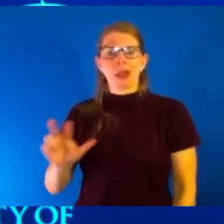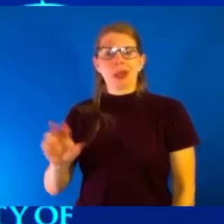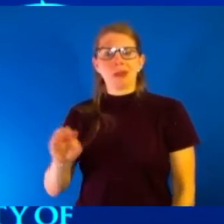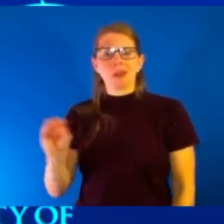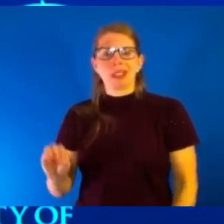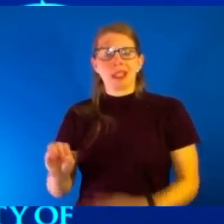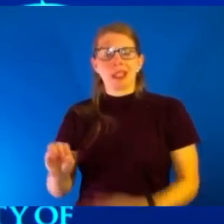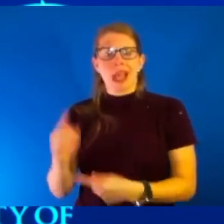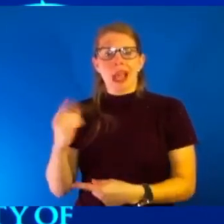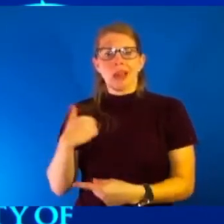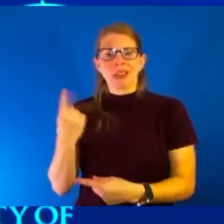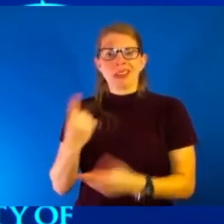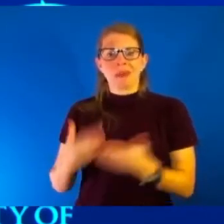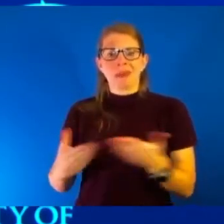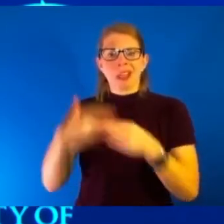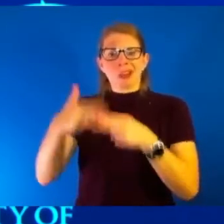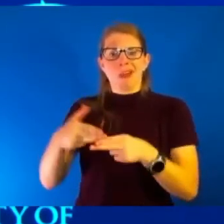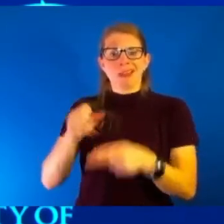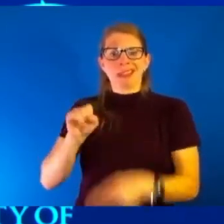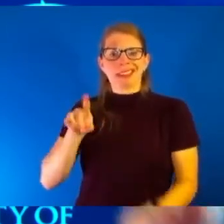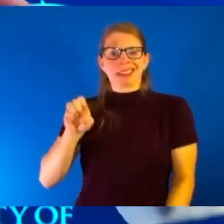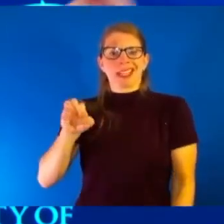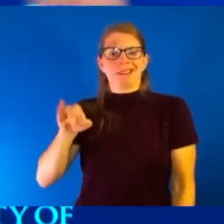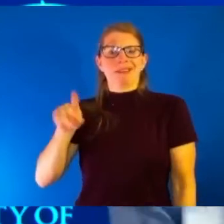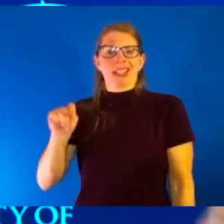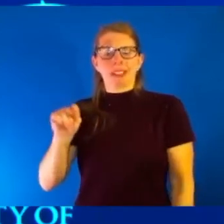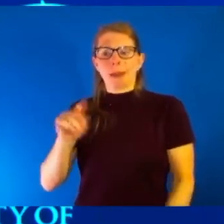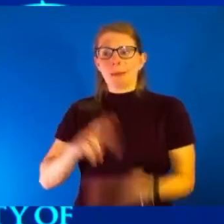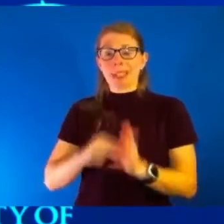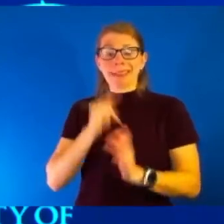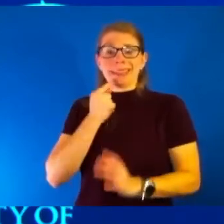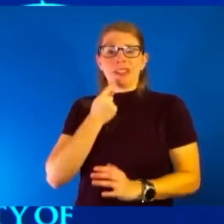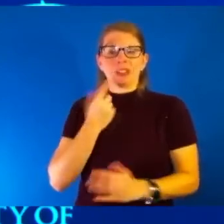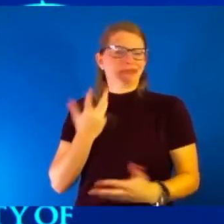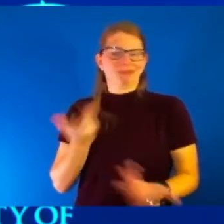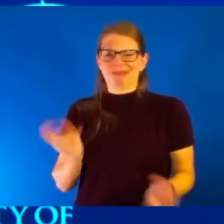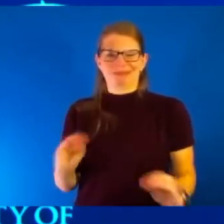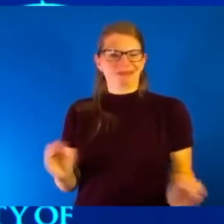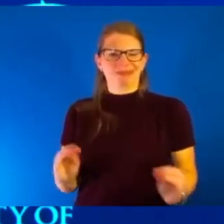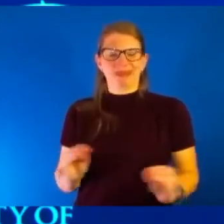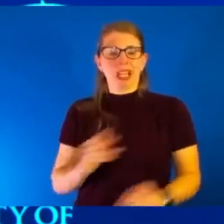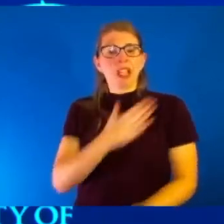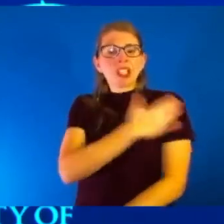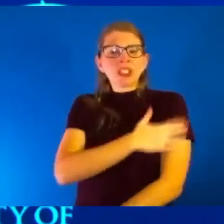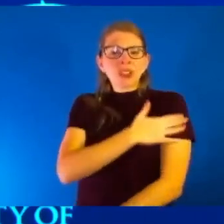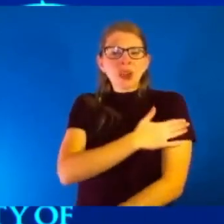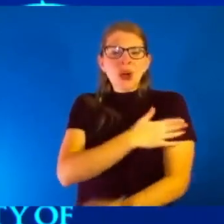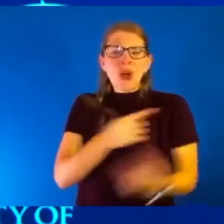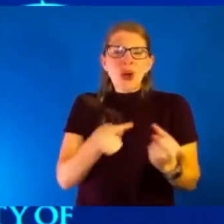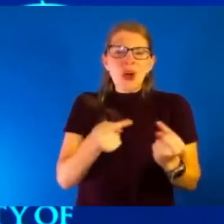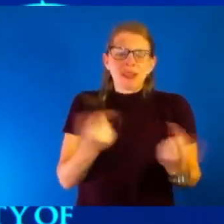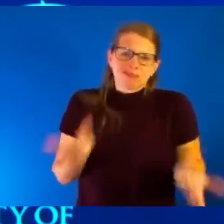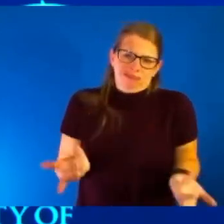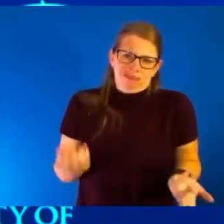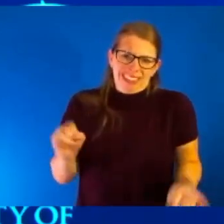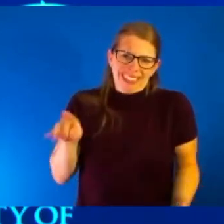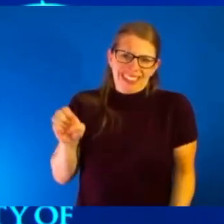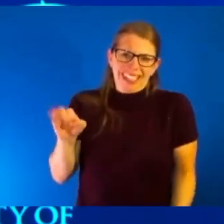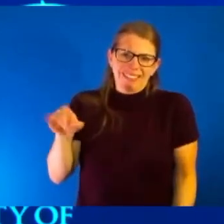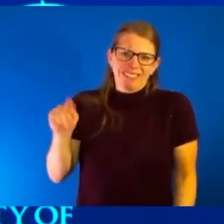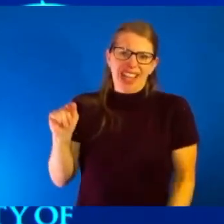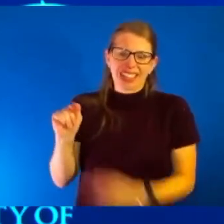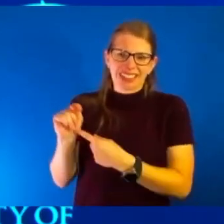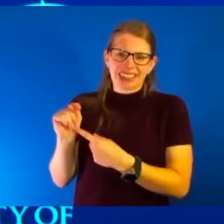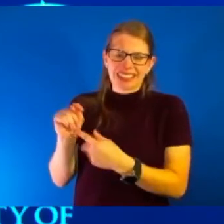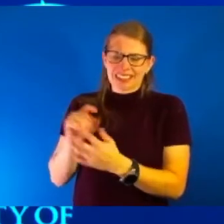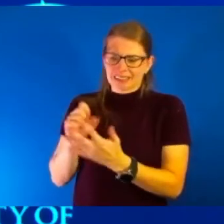something that could be considered a side effect. But that doesn't even mean it's serious. They could have been a sore arm and things like that. So we know that the side effect profile of these vaccines is incredibly